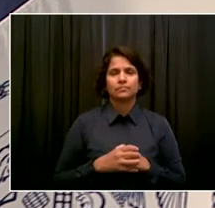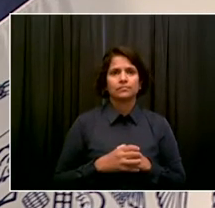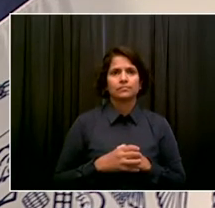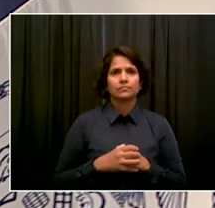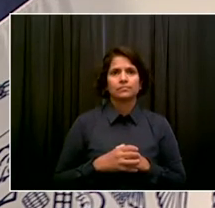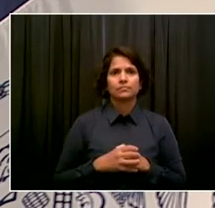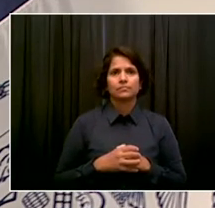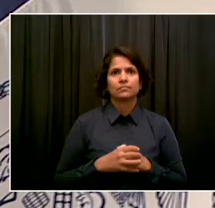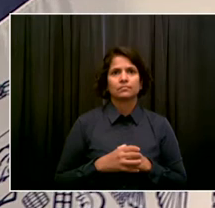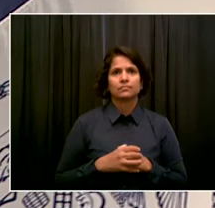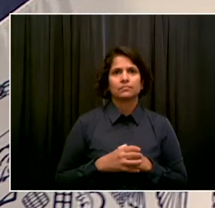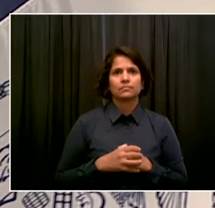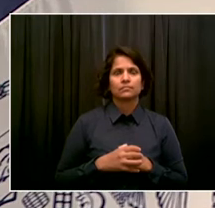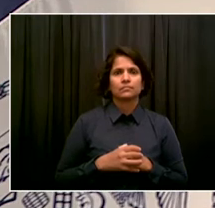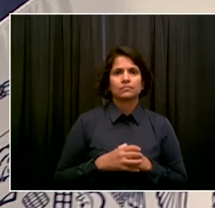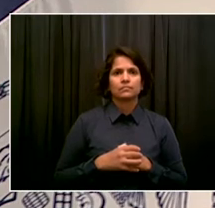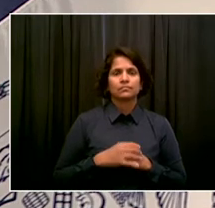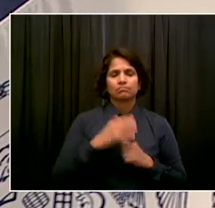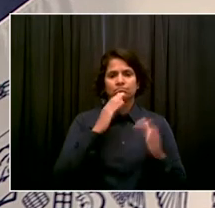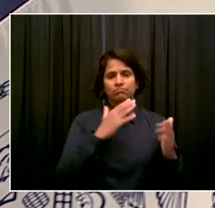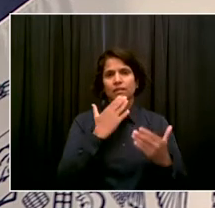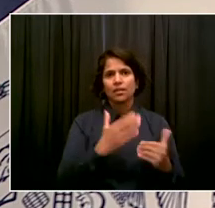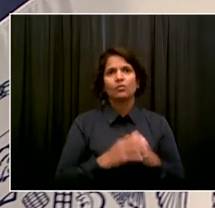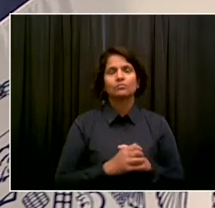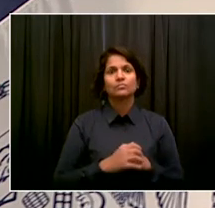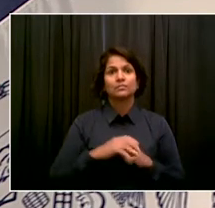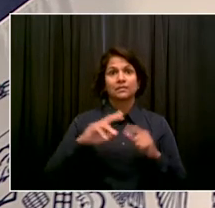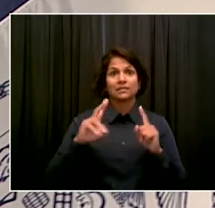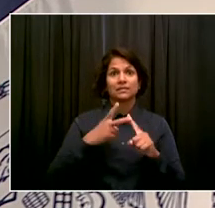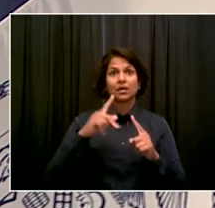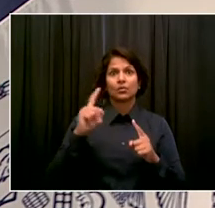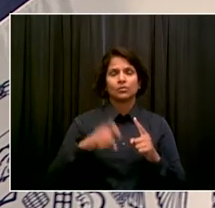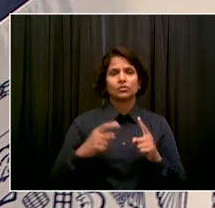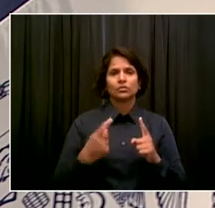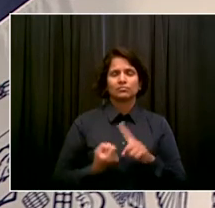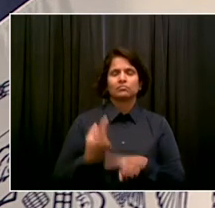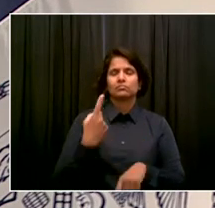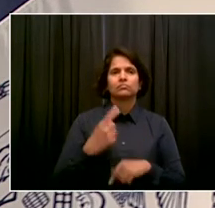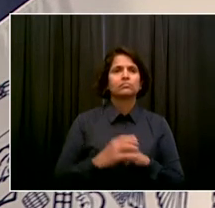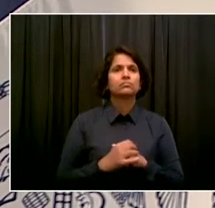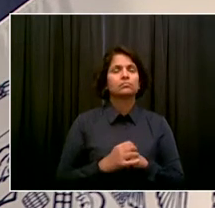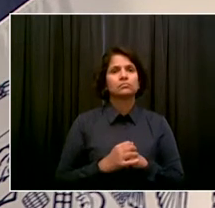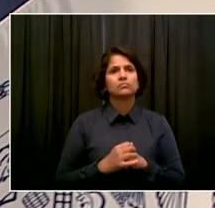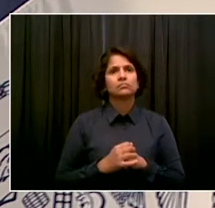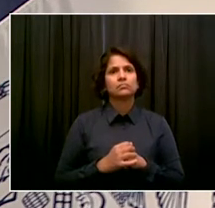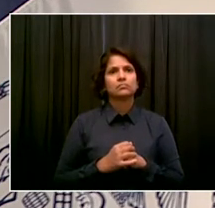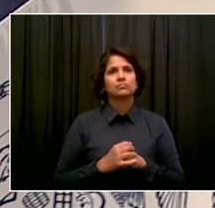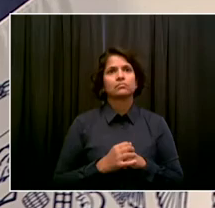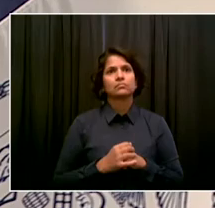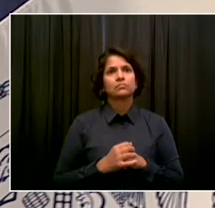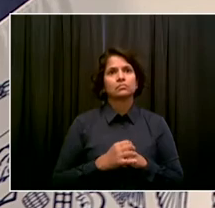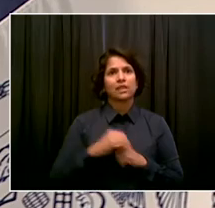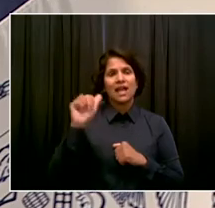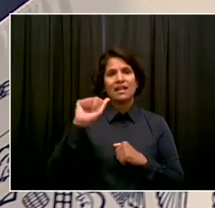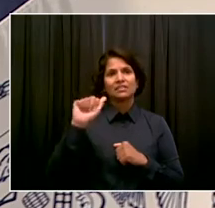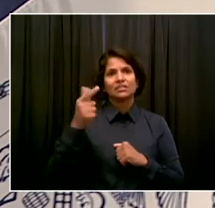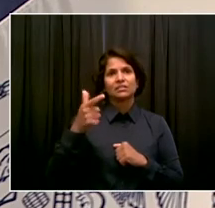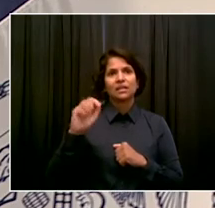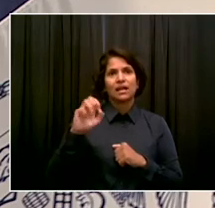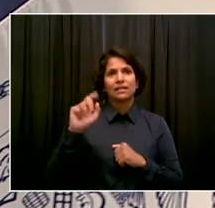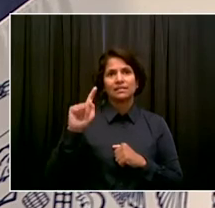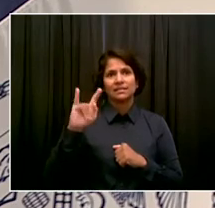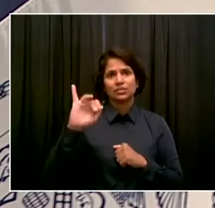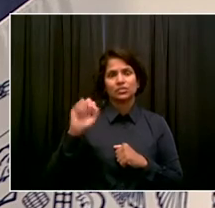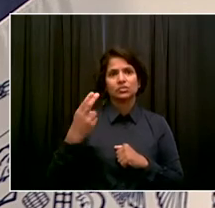so much. And then my second question is off topic. Attorney General Tish James had released a report today saying that Governor Cuomo had sexually